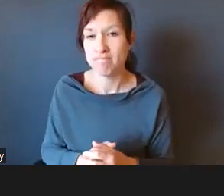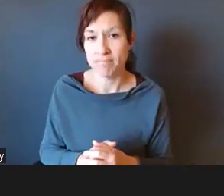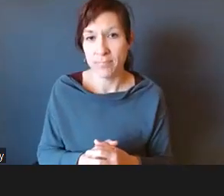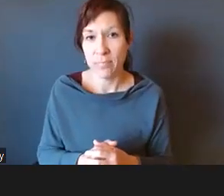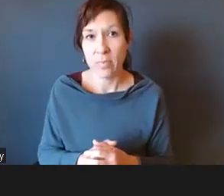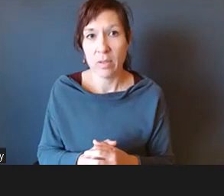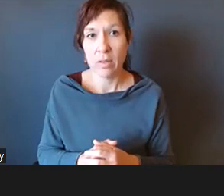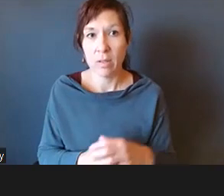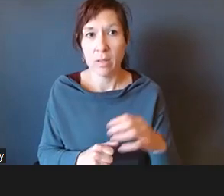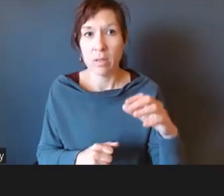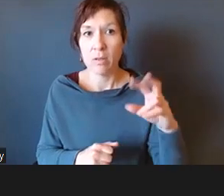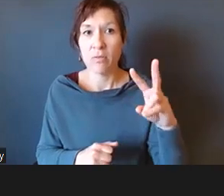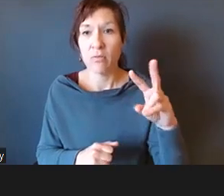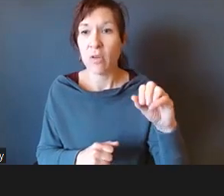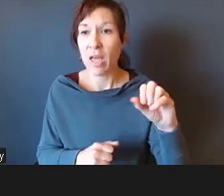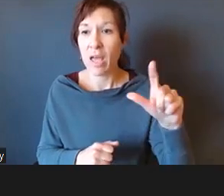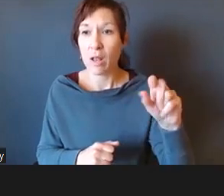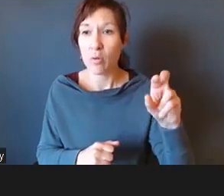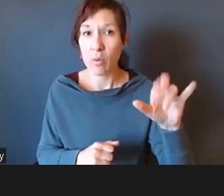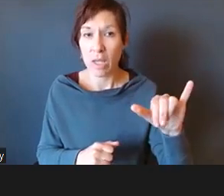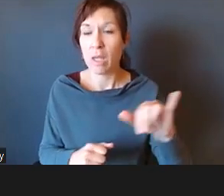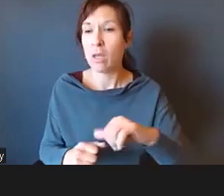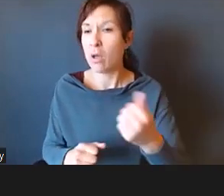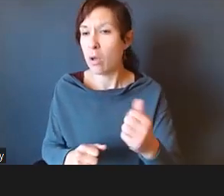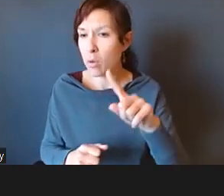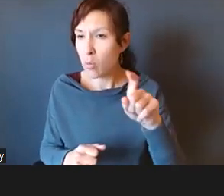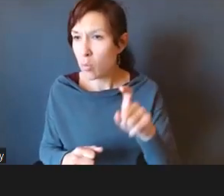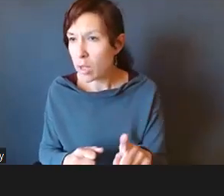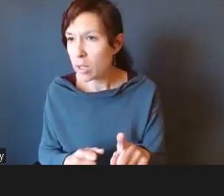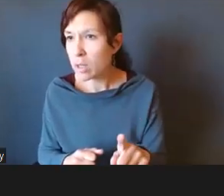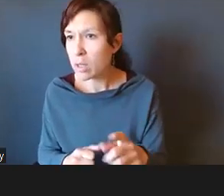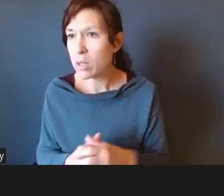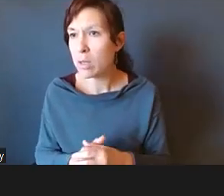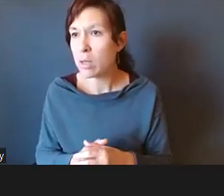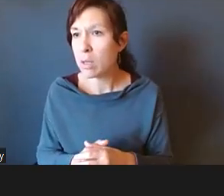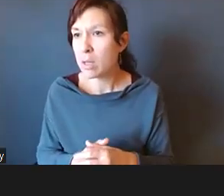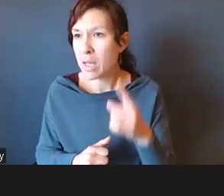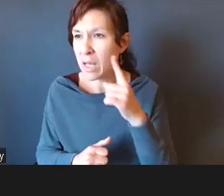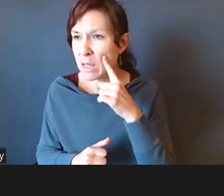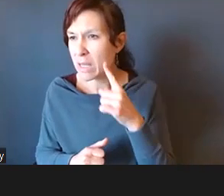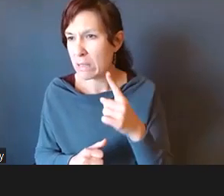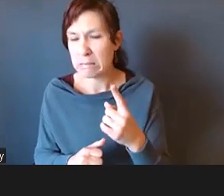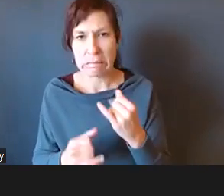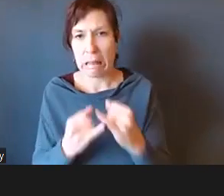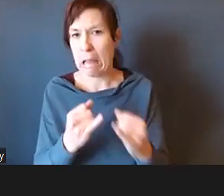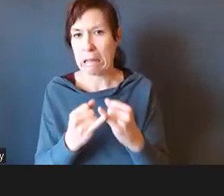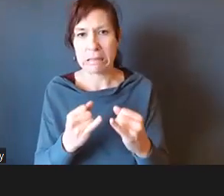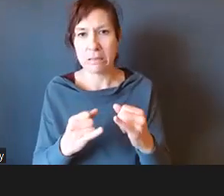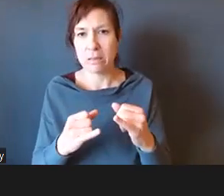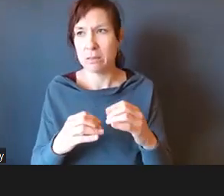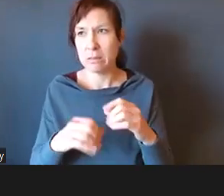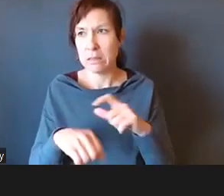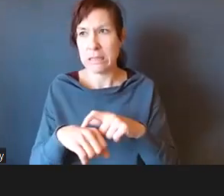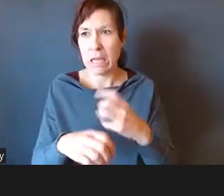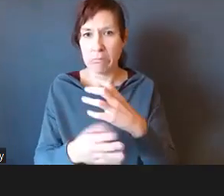And there's another question here. And I think this might be the only one we have time for. But regarding community